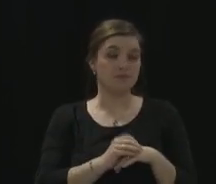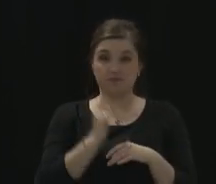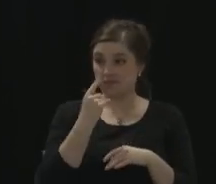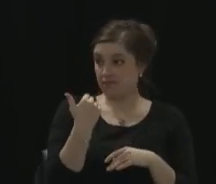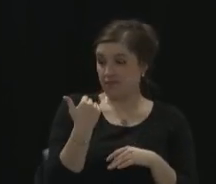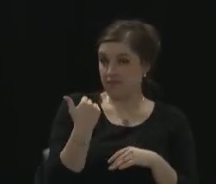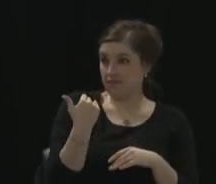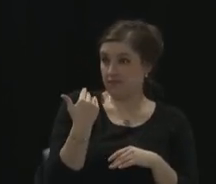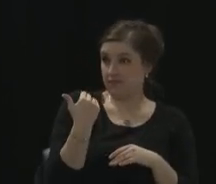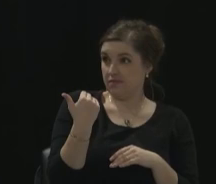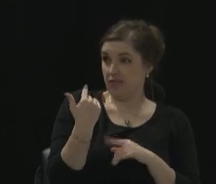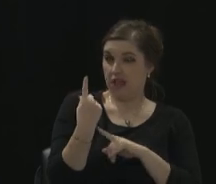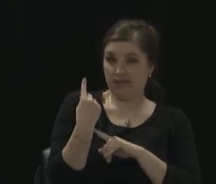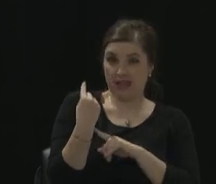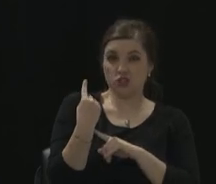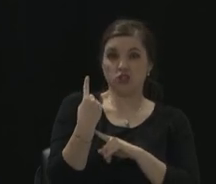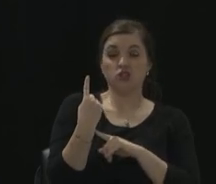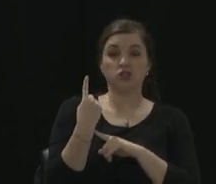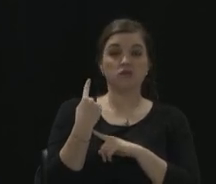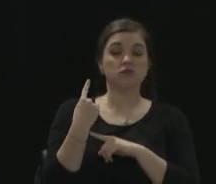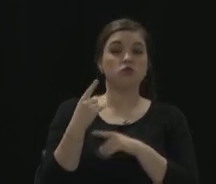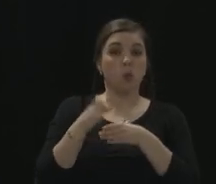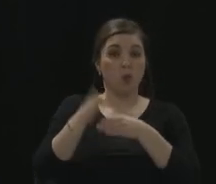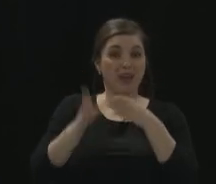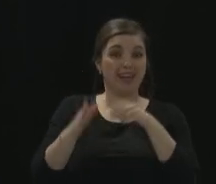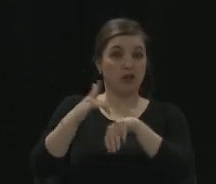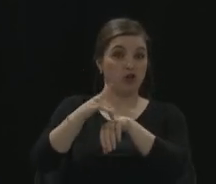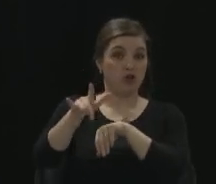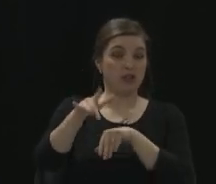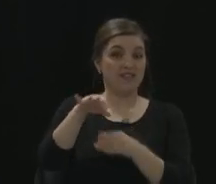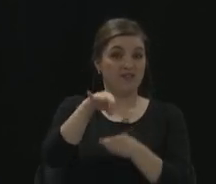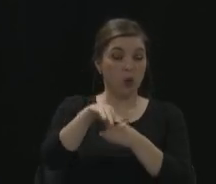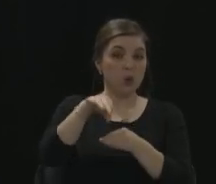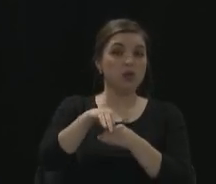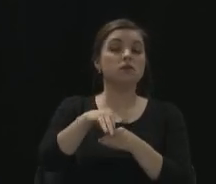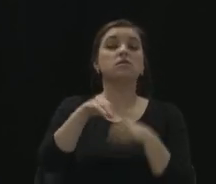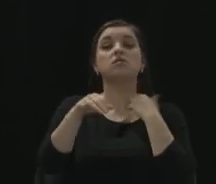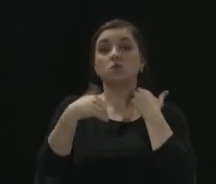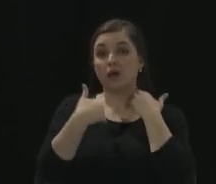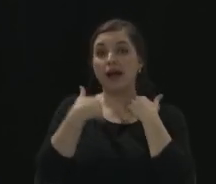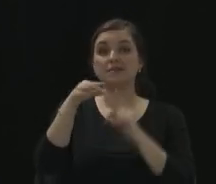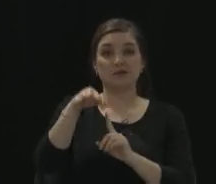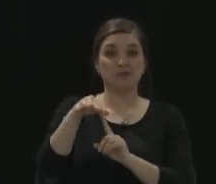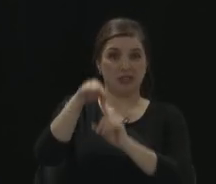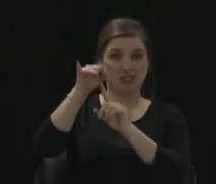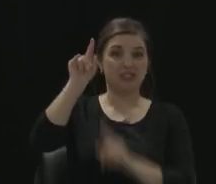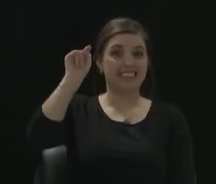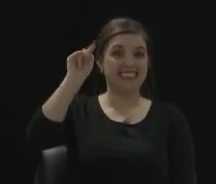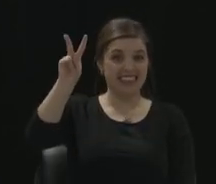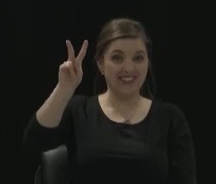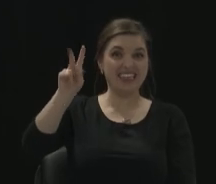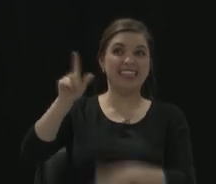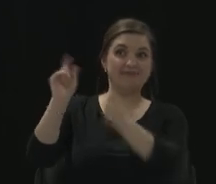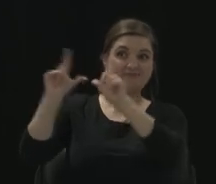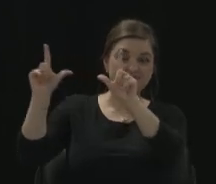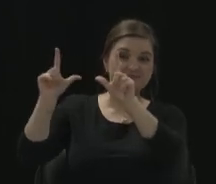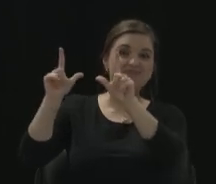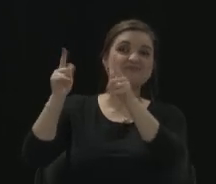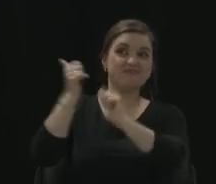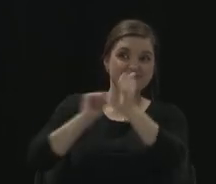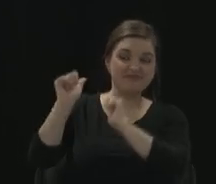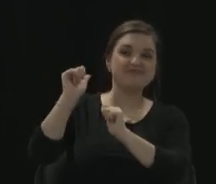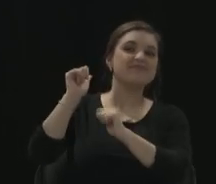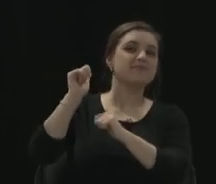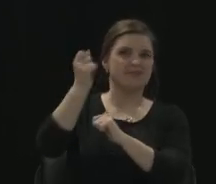voting on some of the weekends, we were able to get a special feed. They had no political commercials on it, and we were hosting the